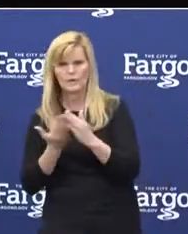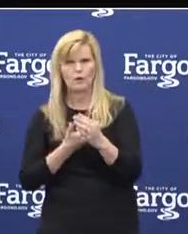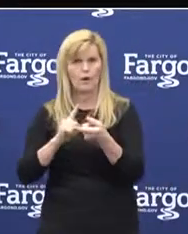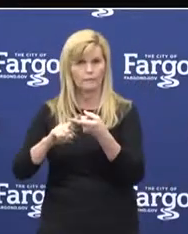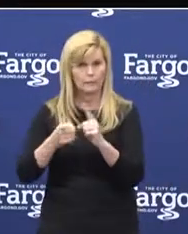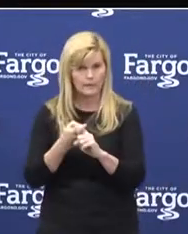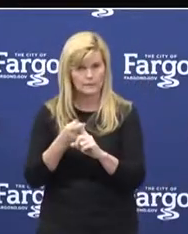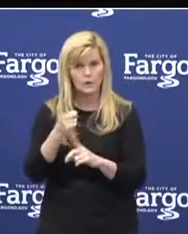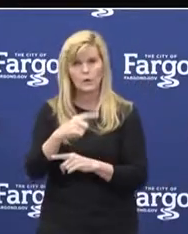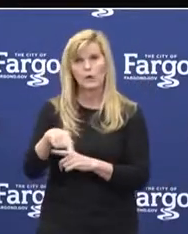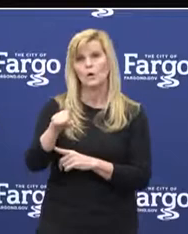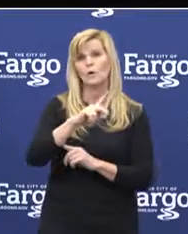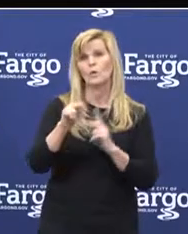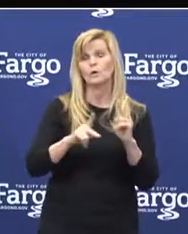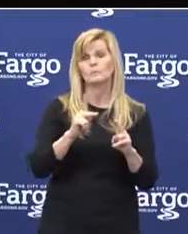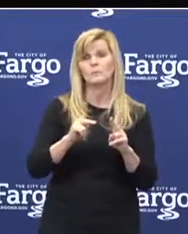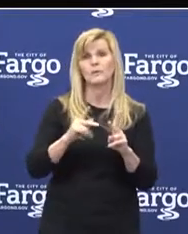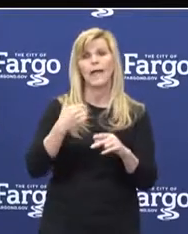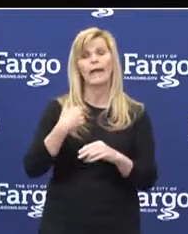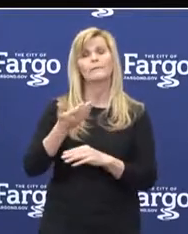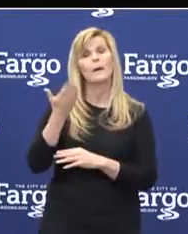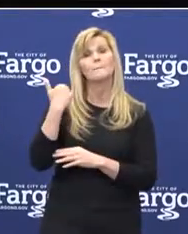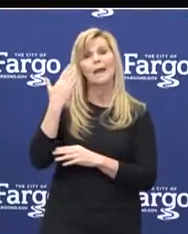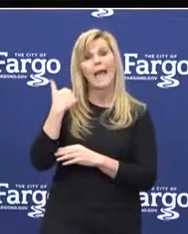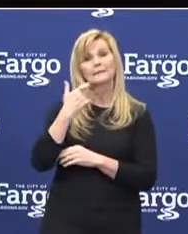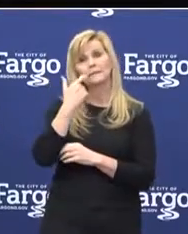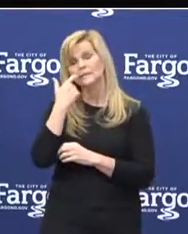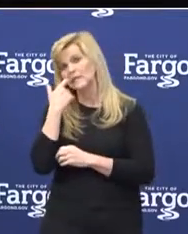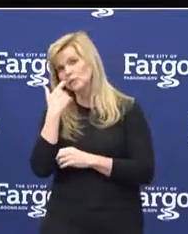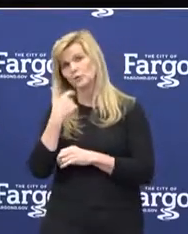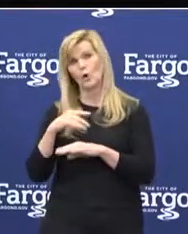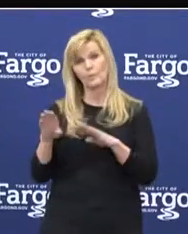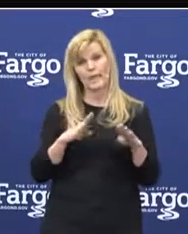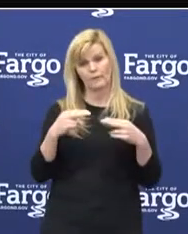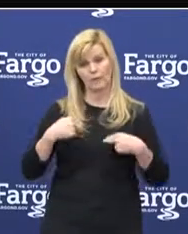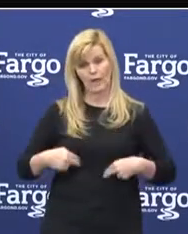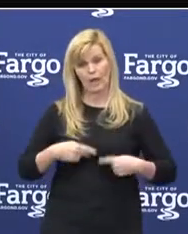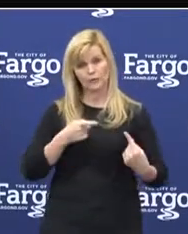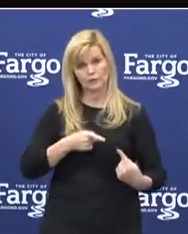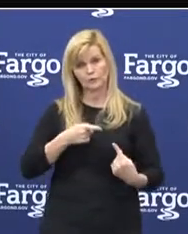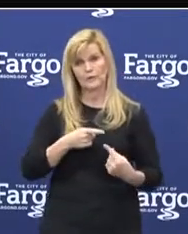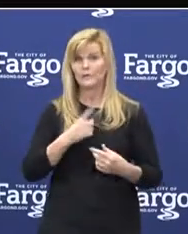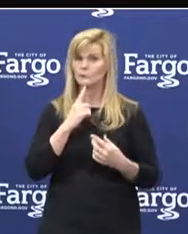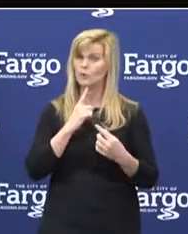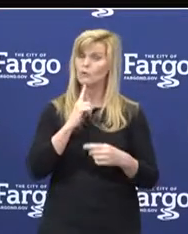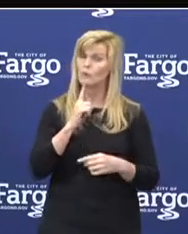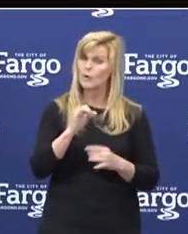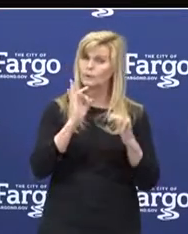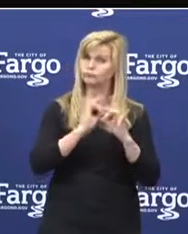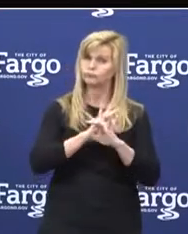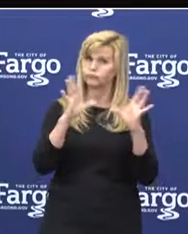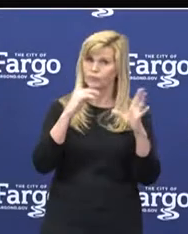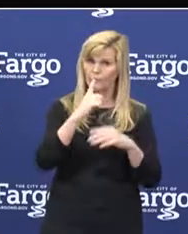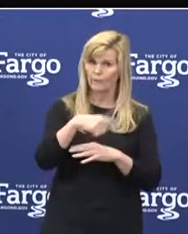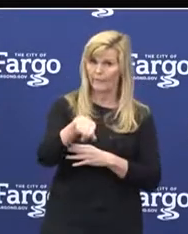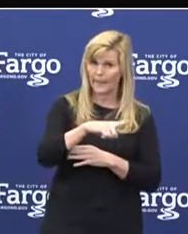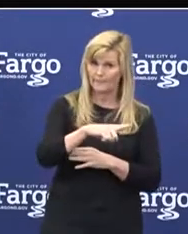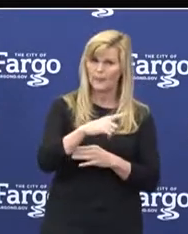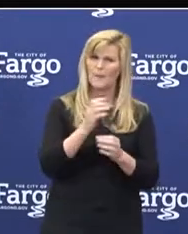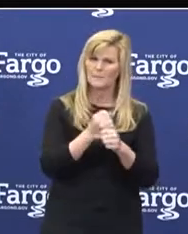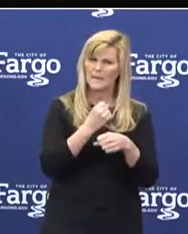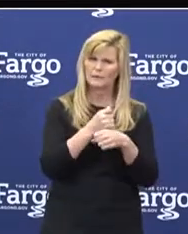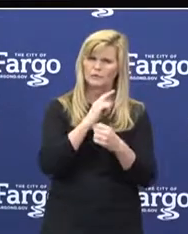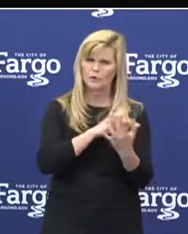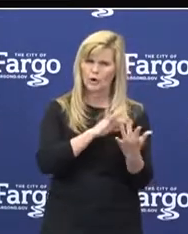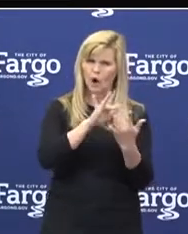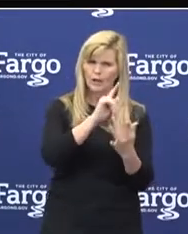those that have pre-existing behavioral health concerns or addictions. This has been especially trying for them as well. Just want to make sure that we're reaching out